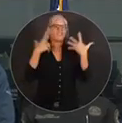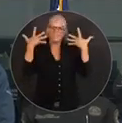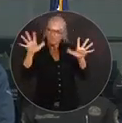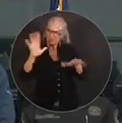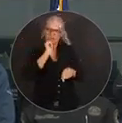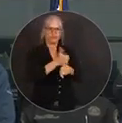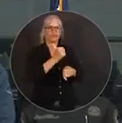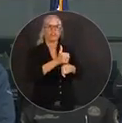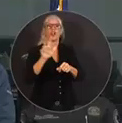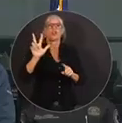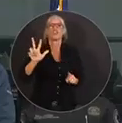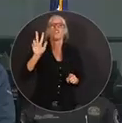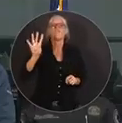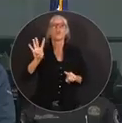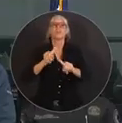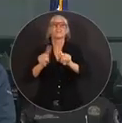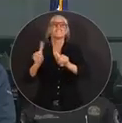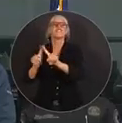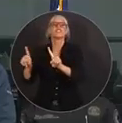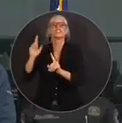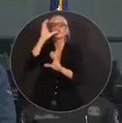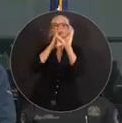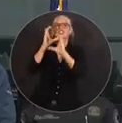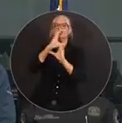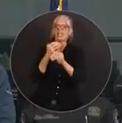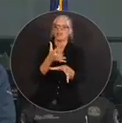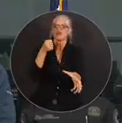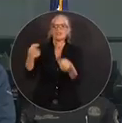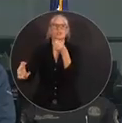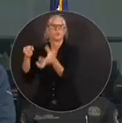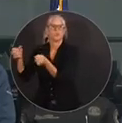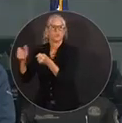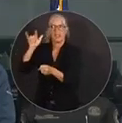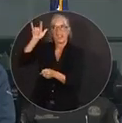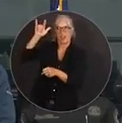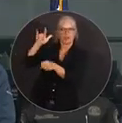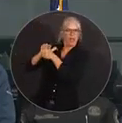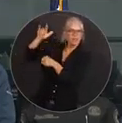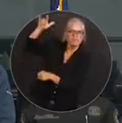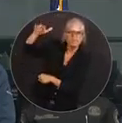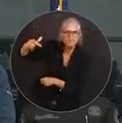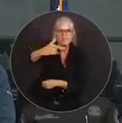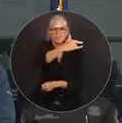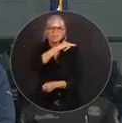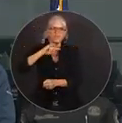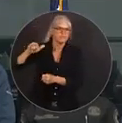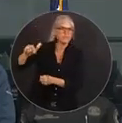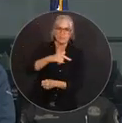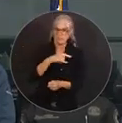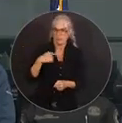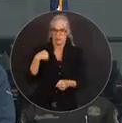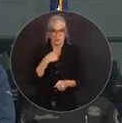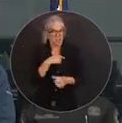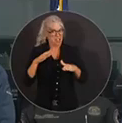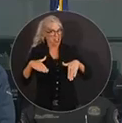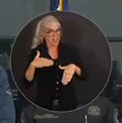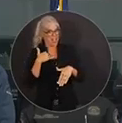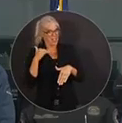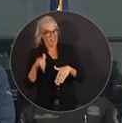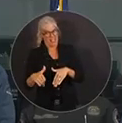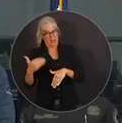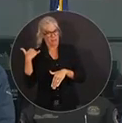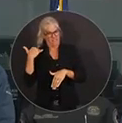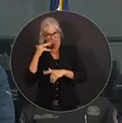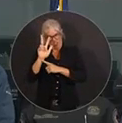different search and rescue aircraft. We've never had this many resources prior to a